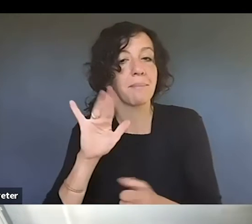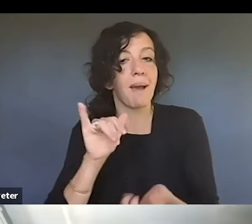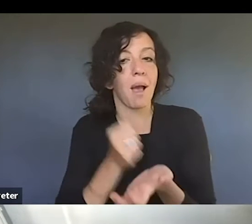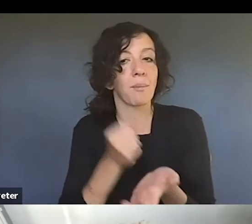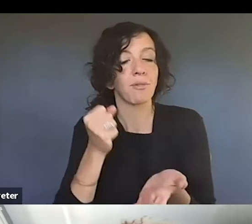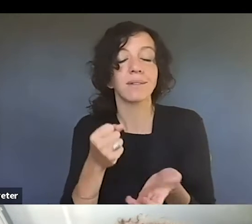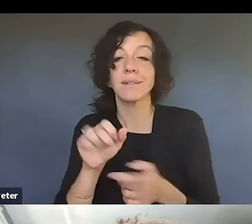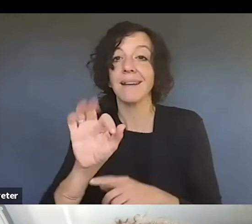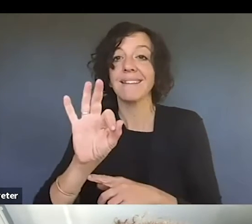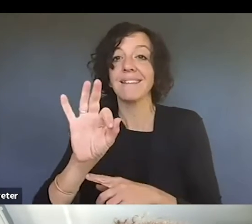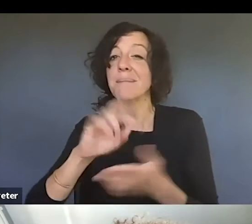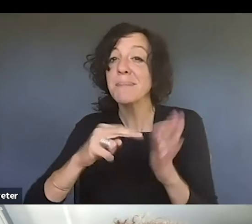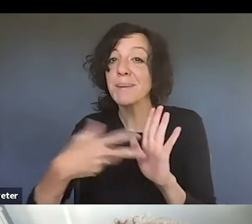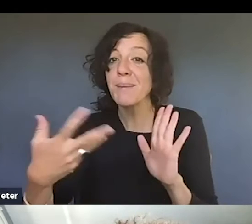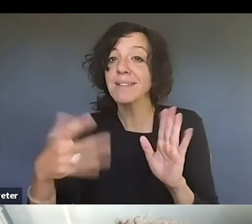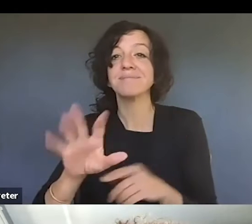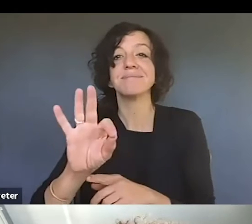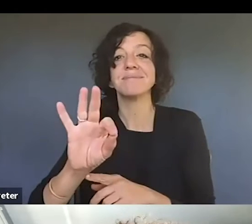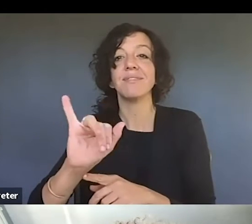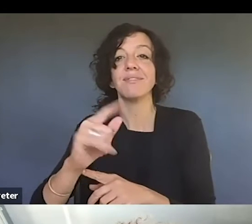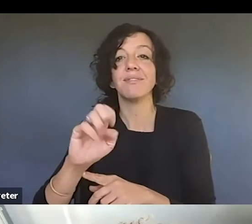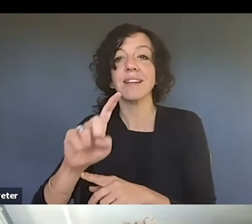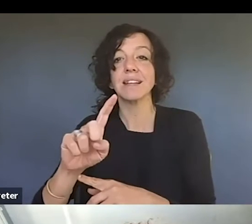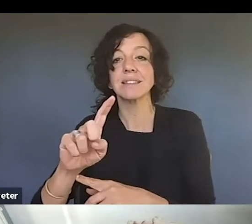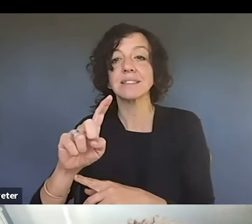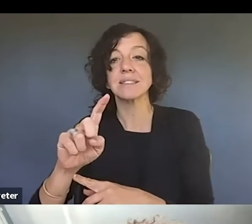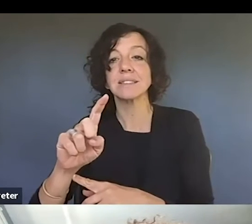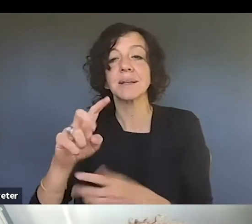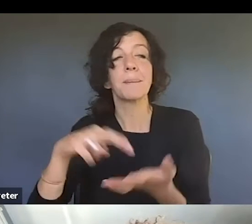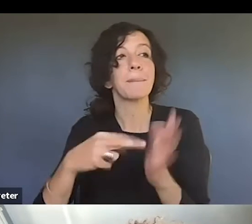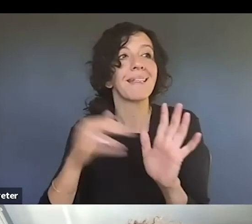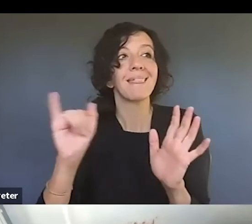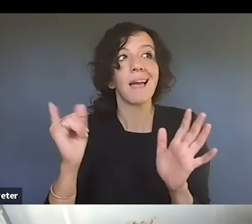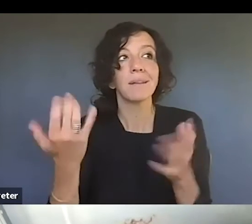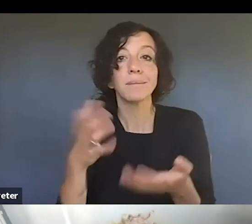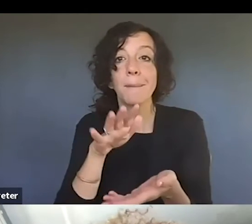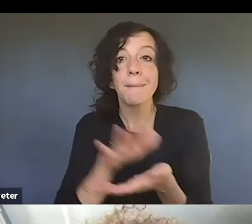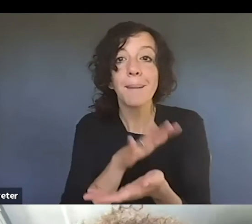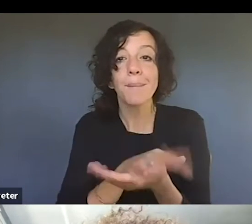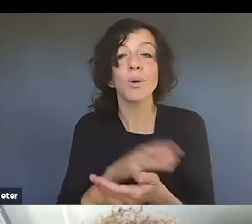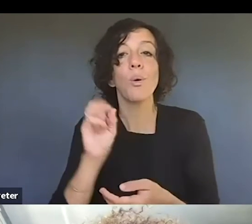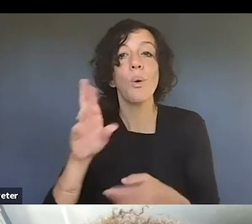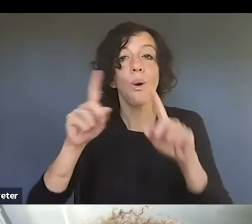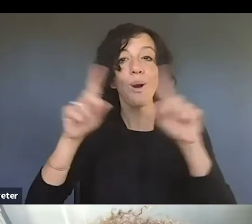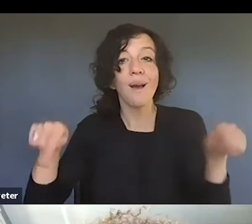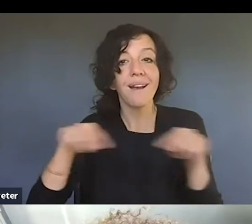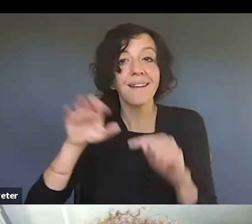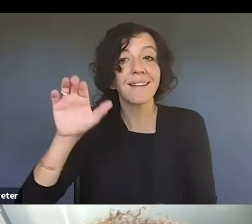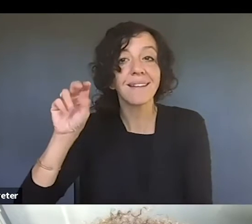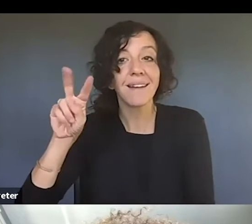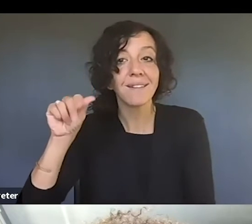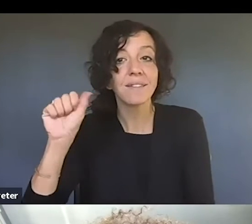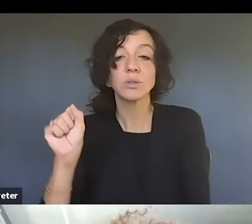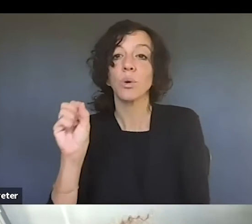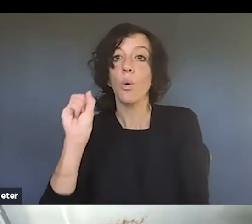means that it is fixed on a tangible medium like paper or canvas, but it could also be fixed